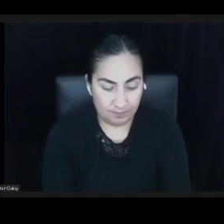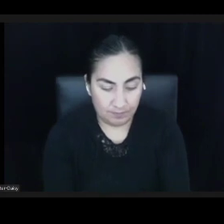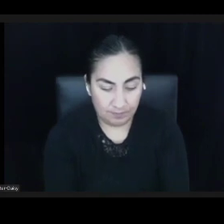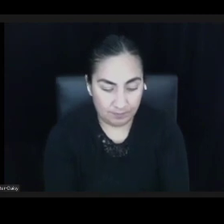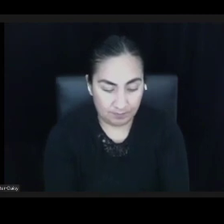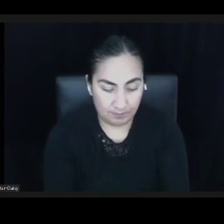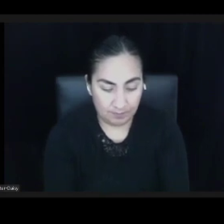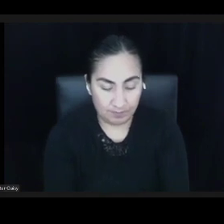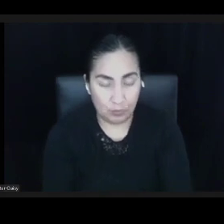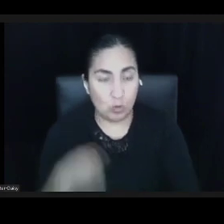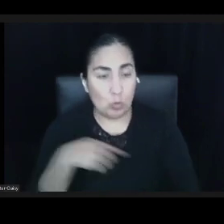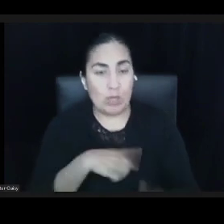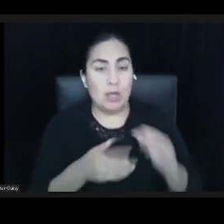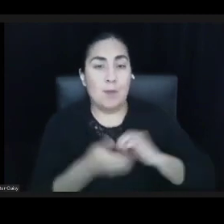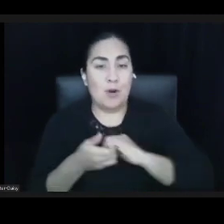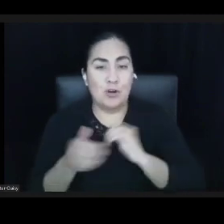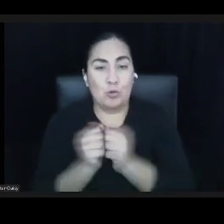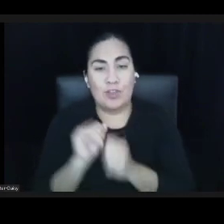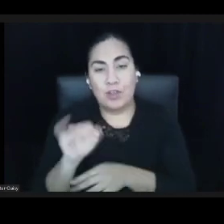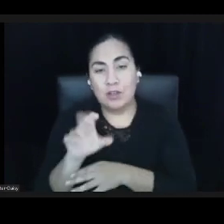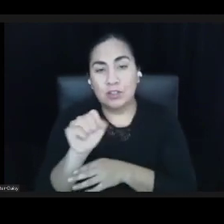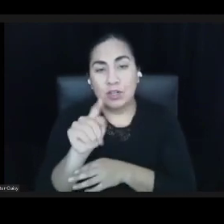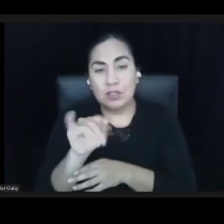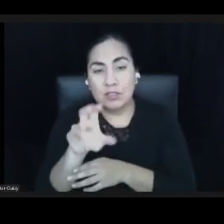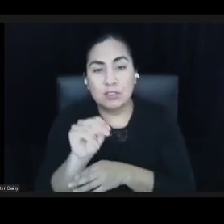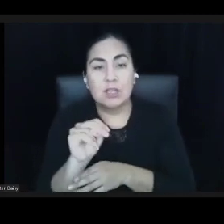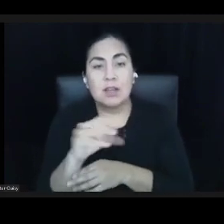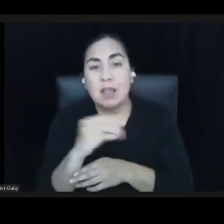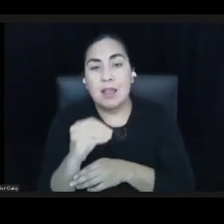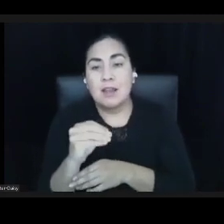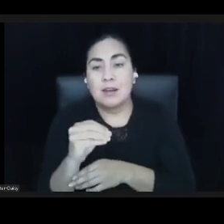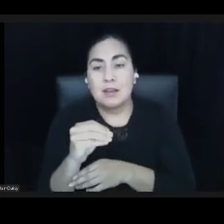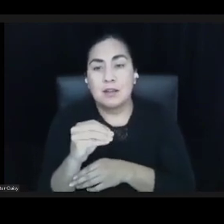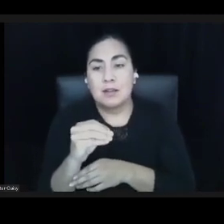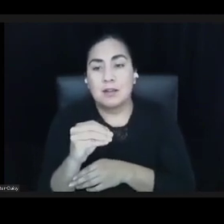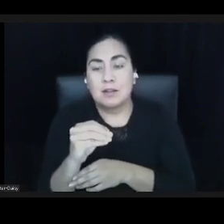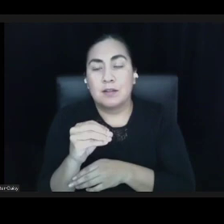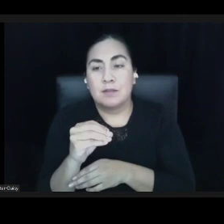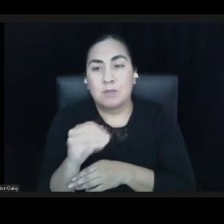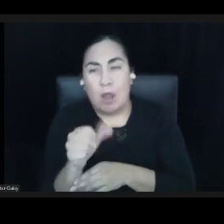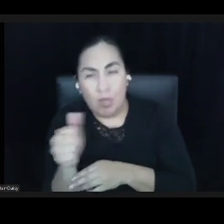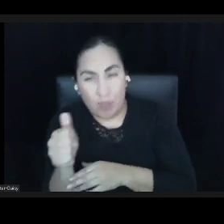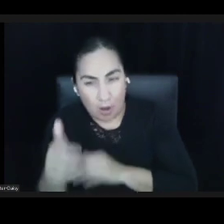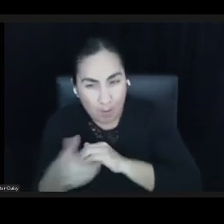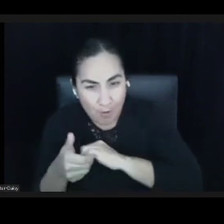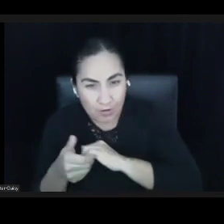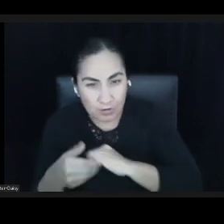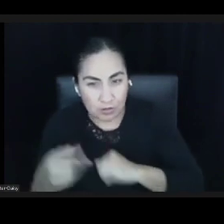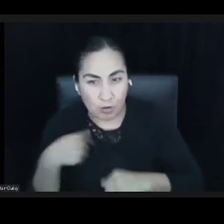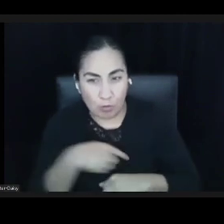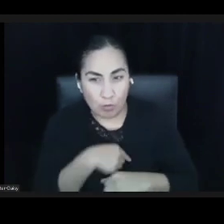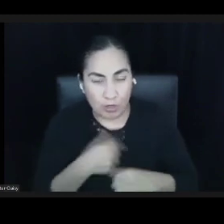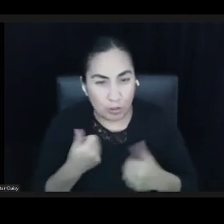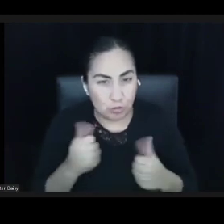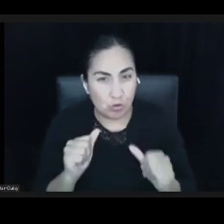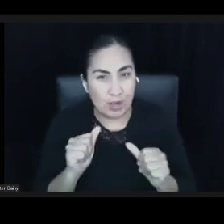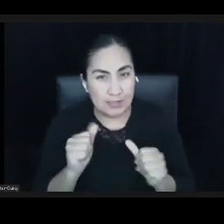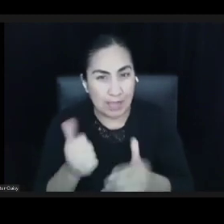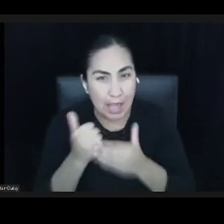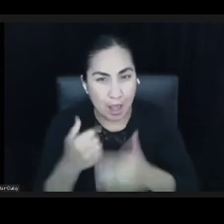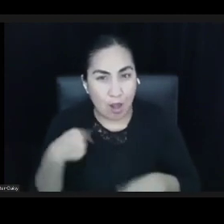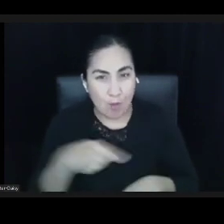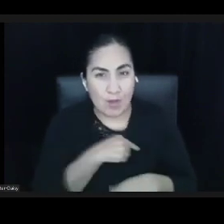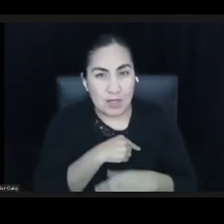Dragonfly Partners to help us develop our program theories of change, all centering equity, and focusing